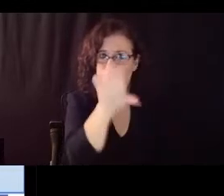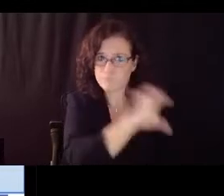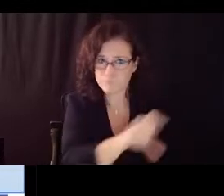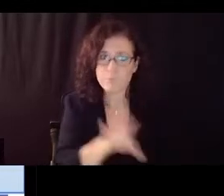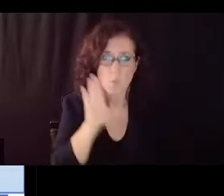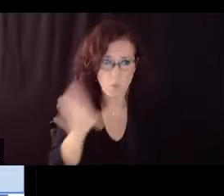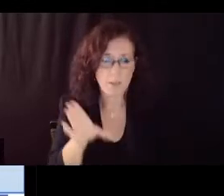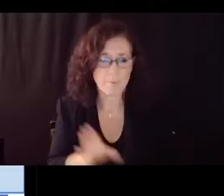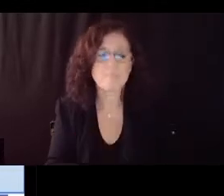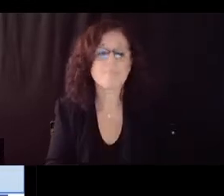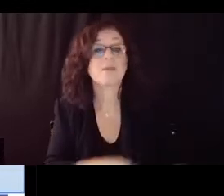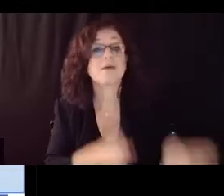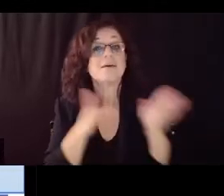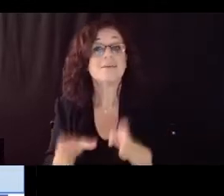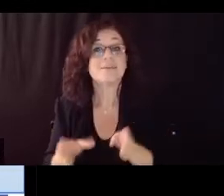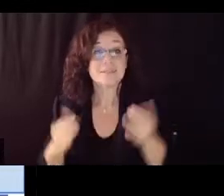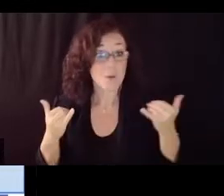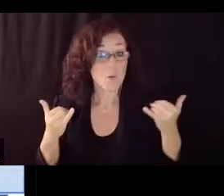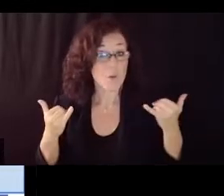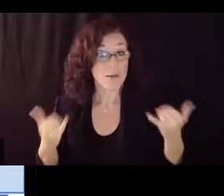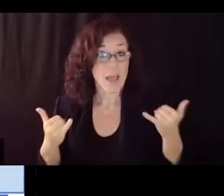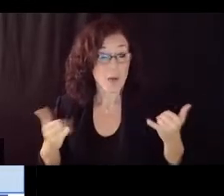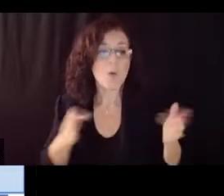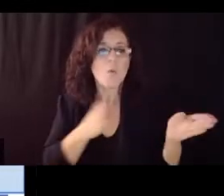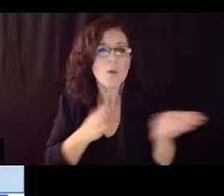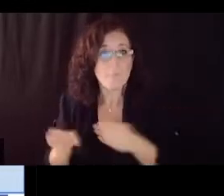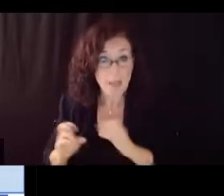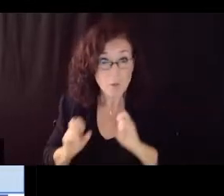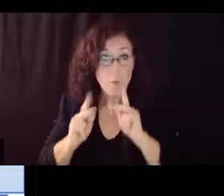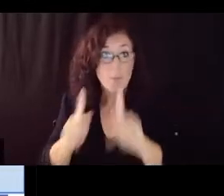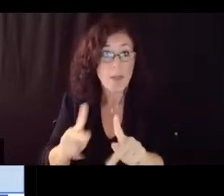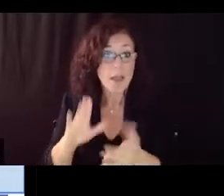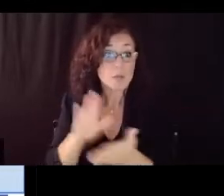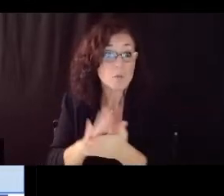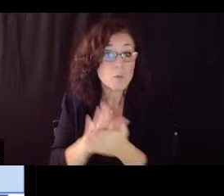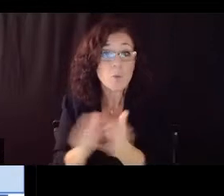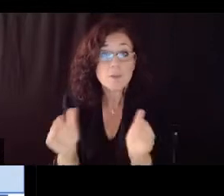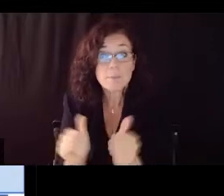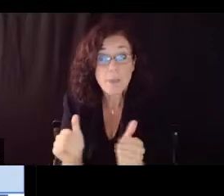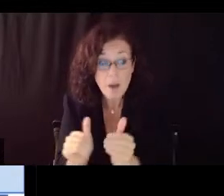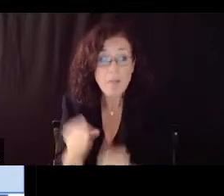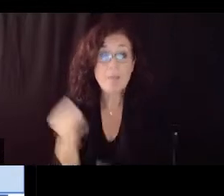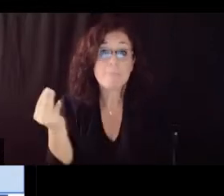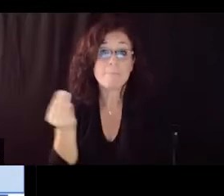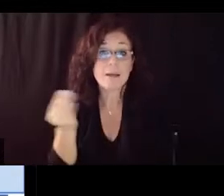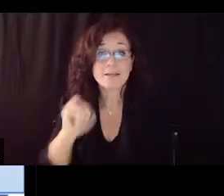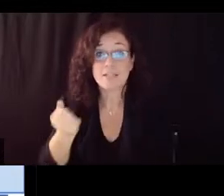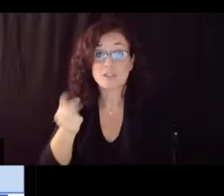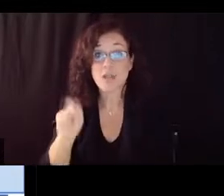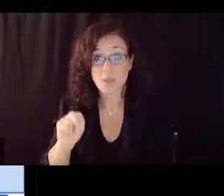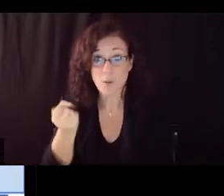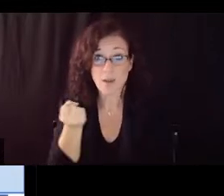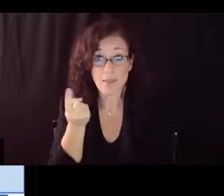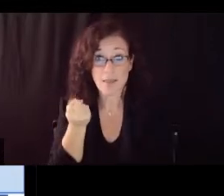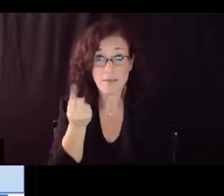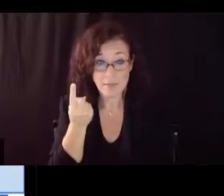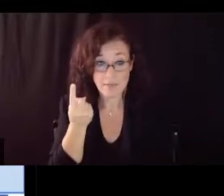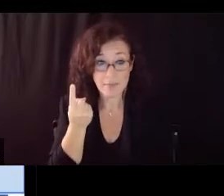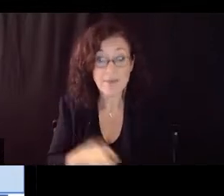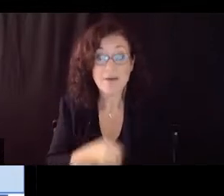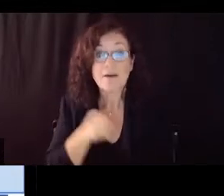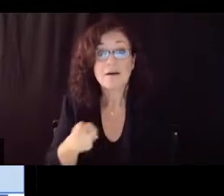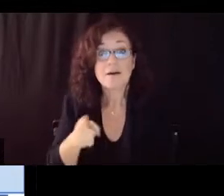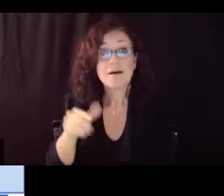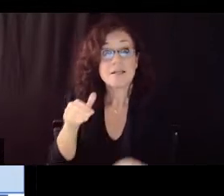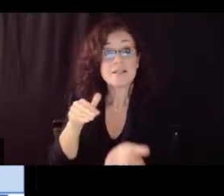we do plan to return to uh small cohorts on monday january 11th but dr wagenek along